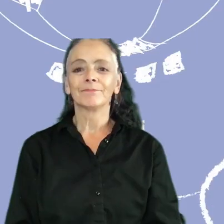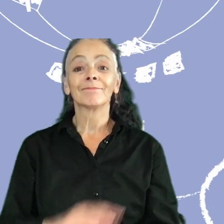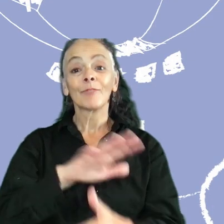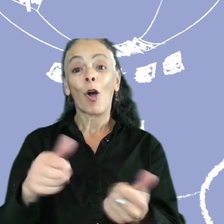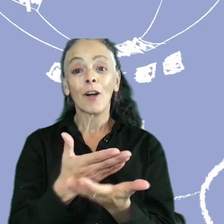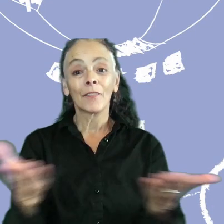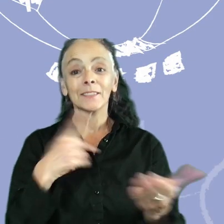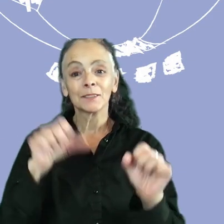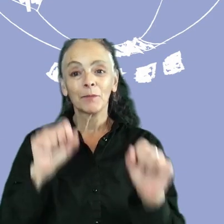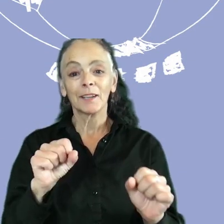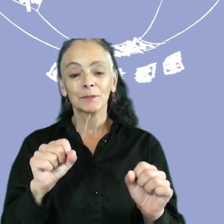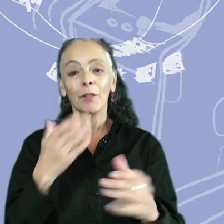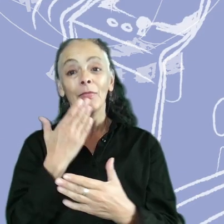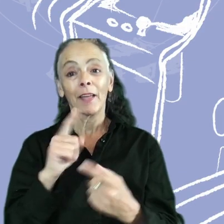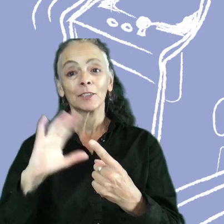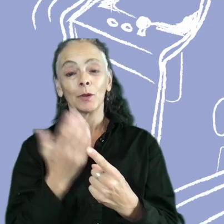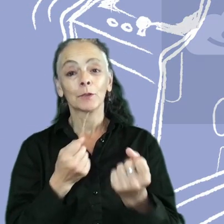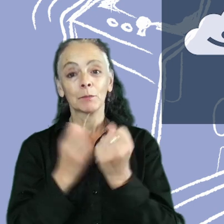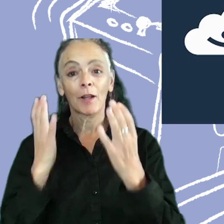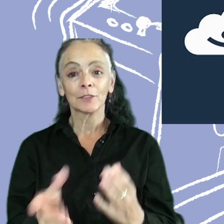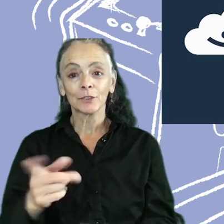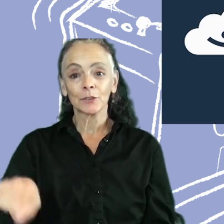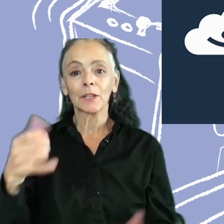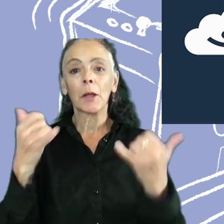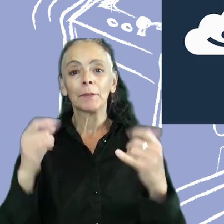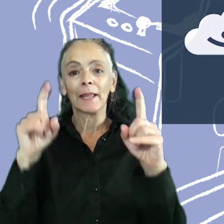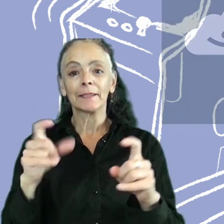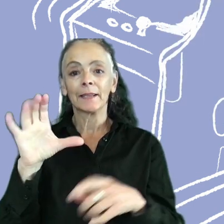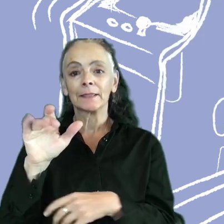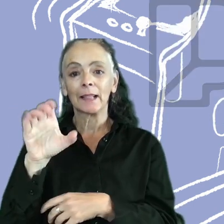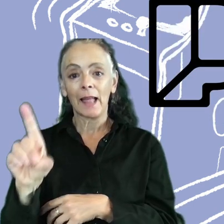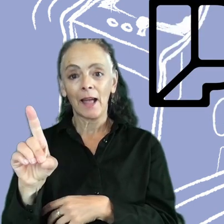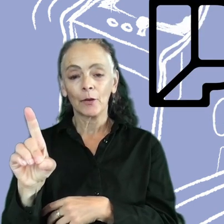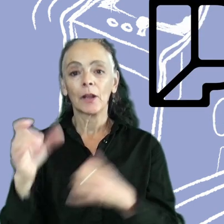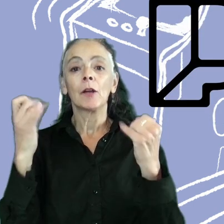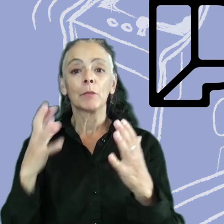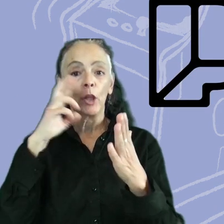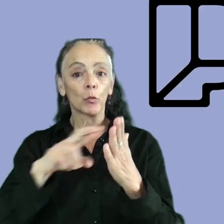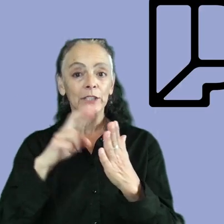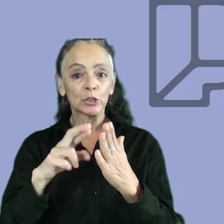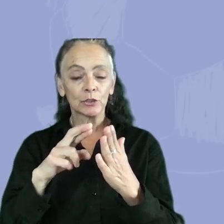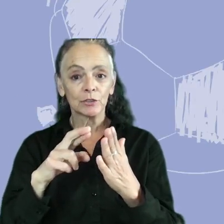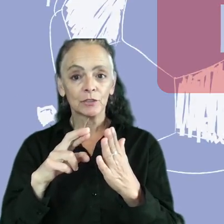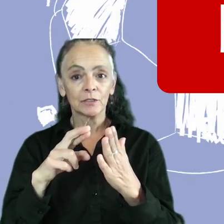All this is possible thanks to our sponsors Playtest Cloud, PlayYourResearch,